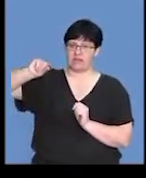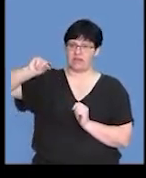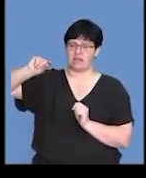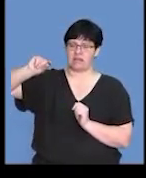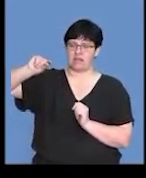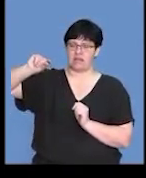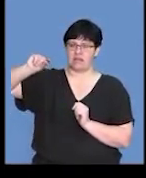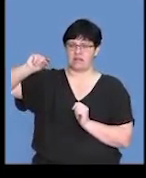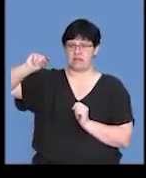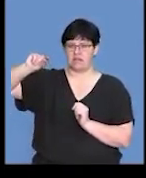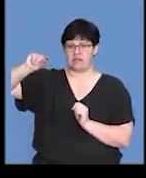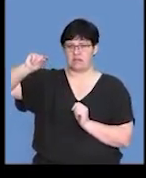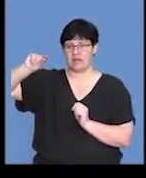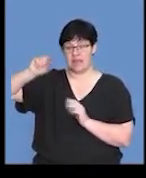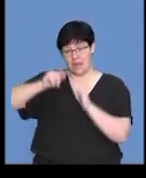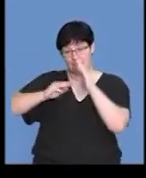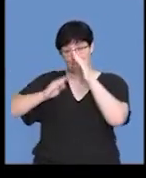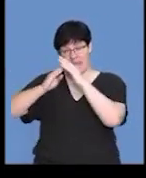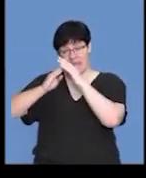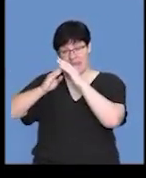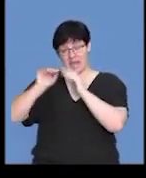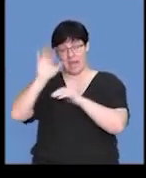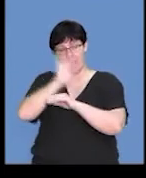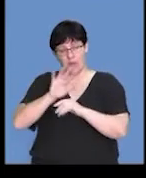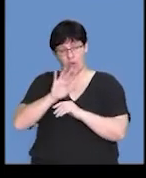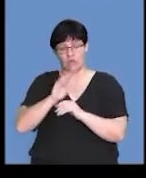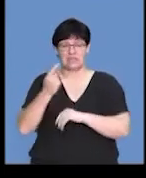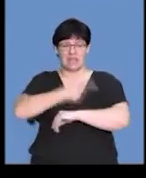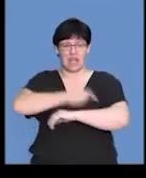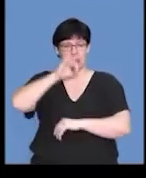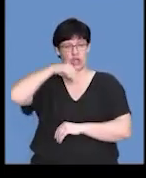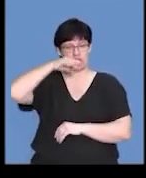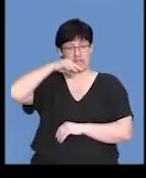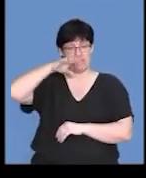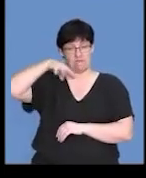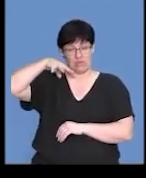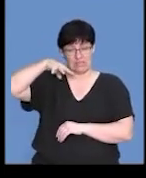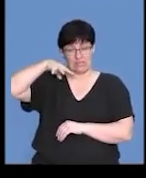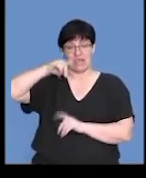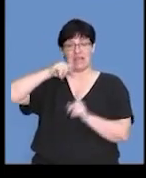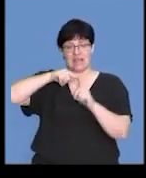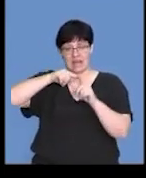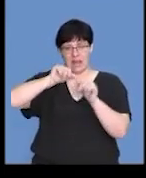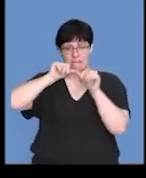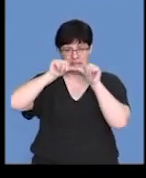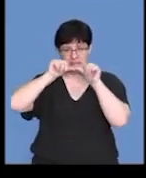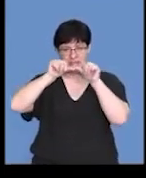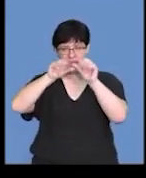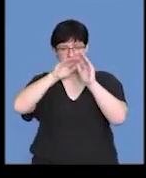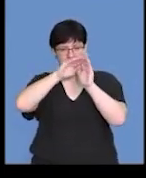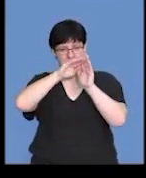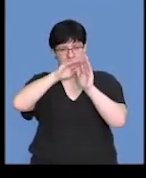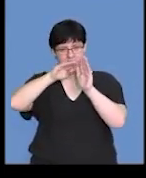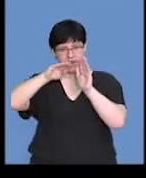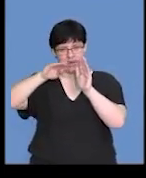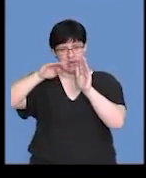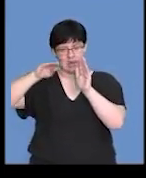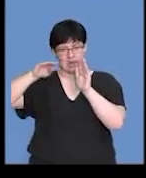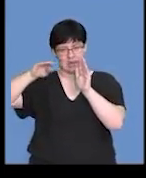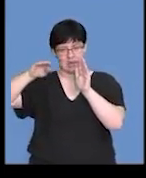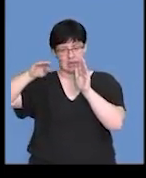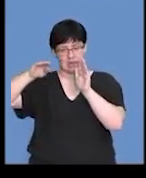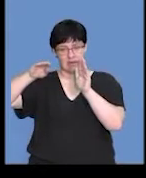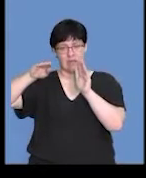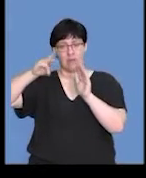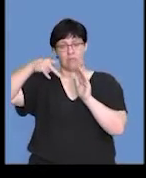you will see that it probably gets to its peak around day 13 or 14. And then, it's maintained by what we know